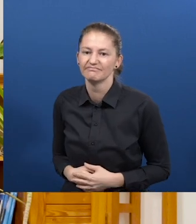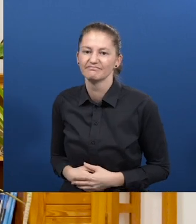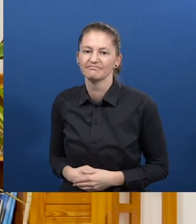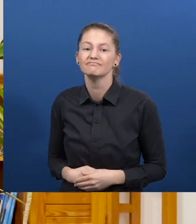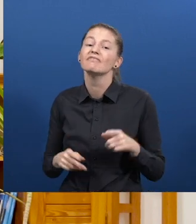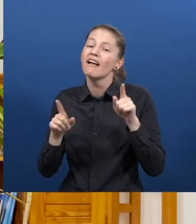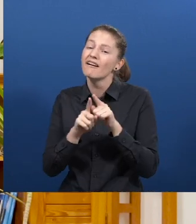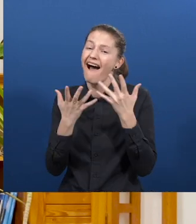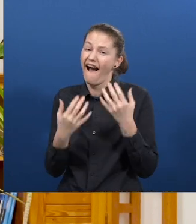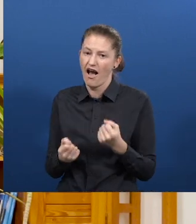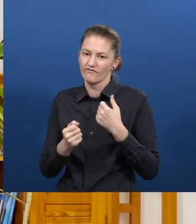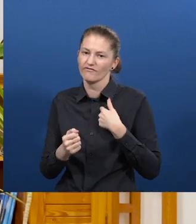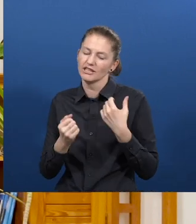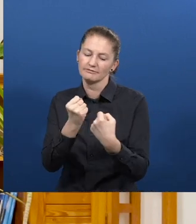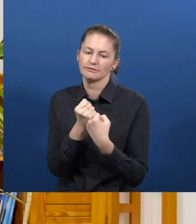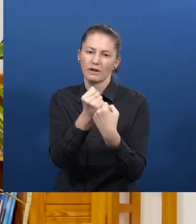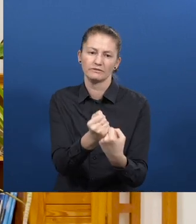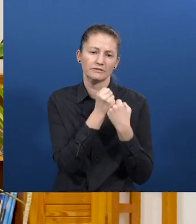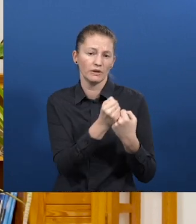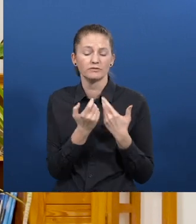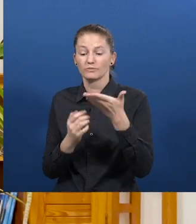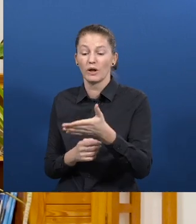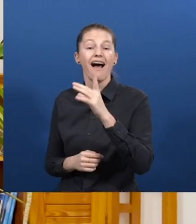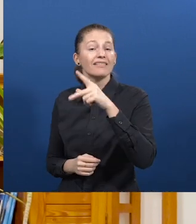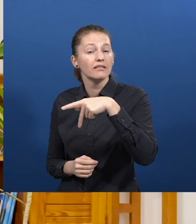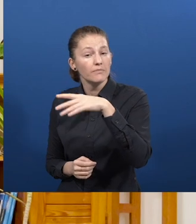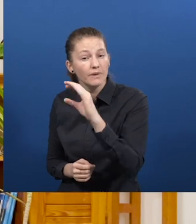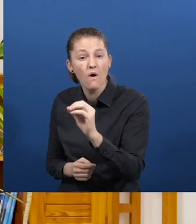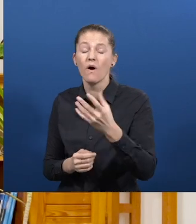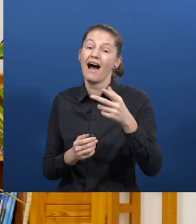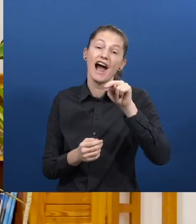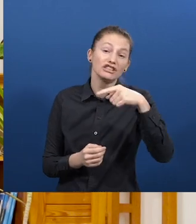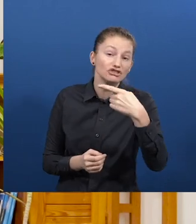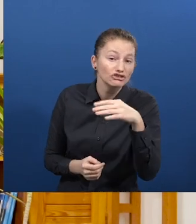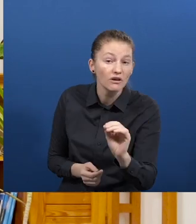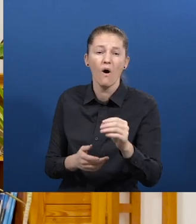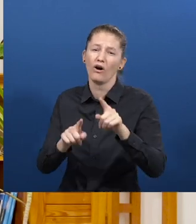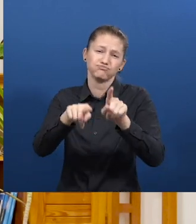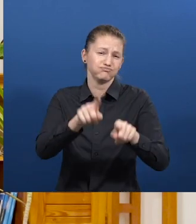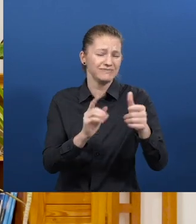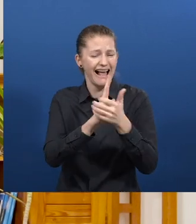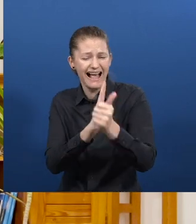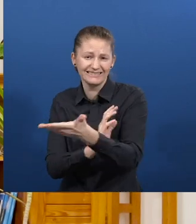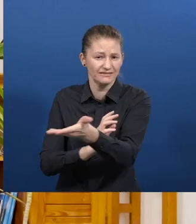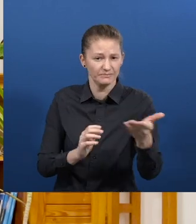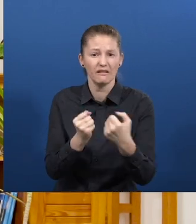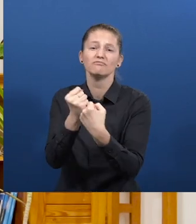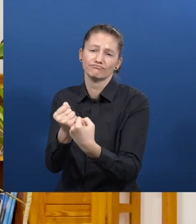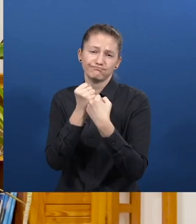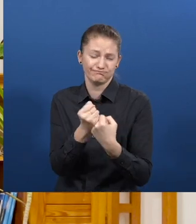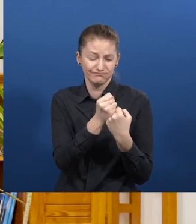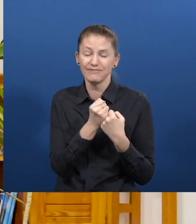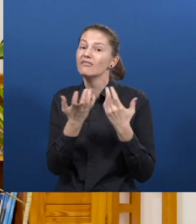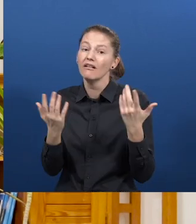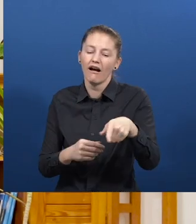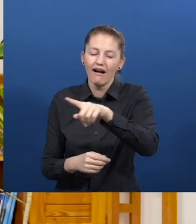support from DPOs, NGOs and subject matter experts who already have access to persons with disabilities and